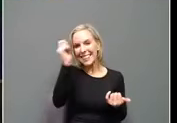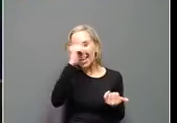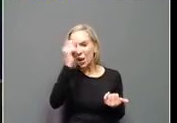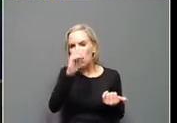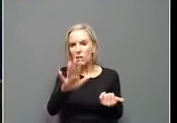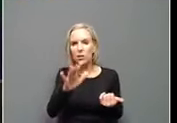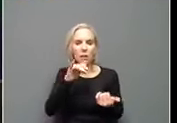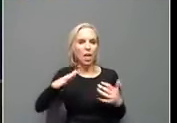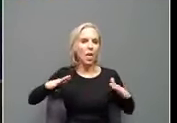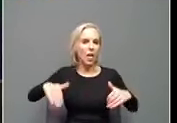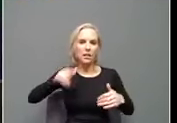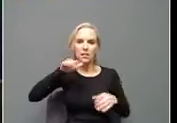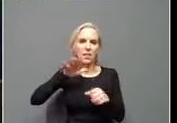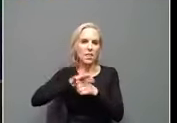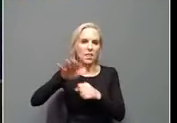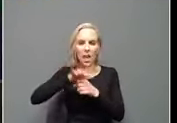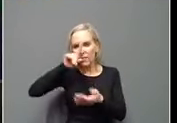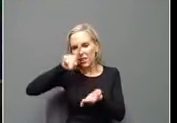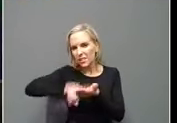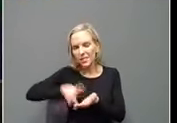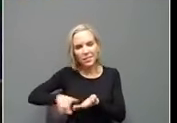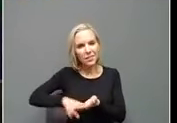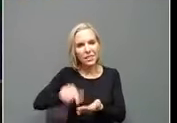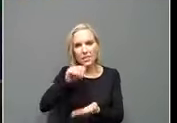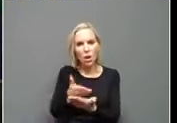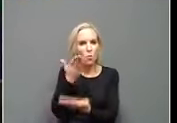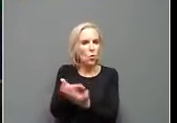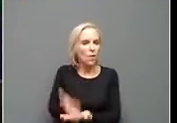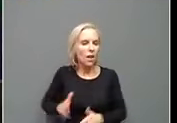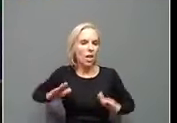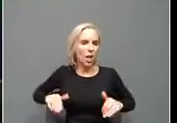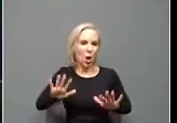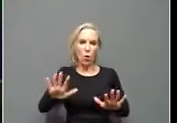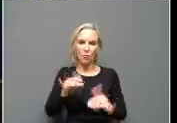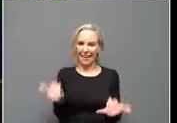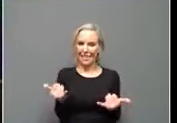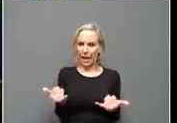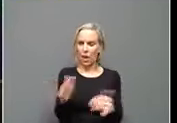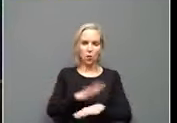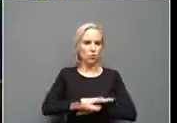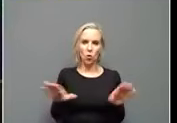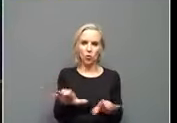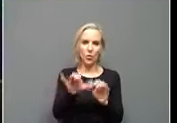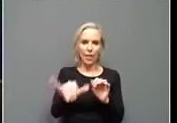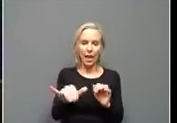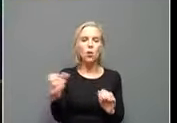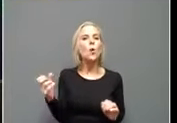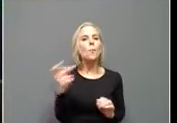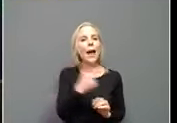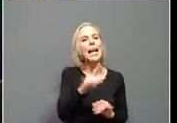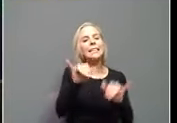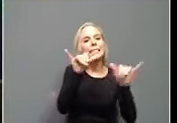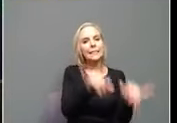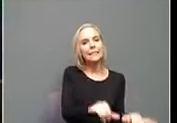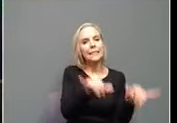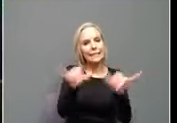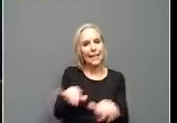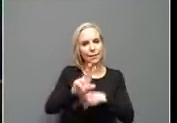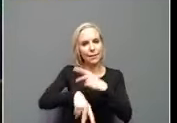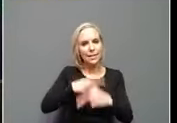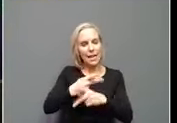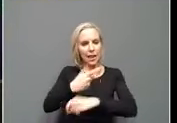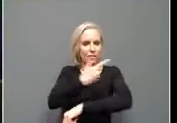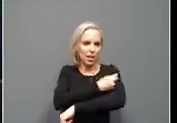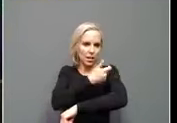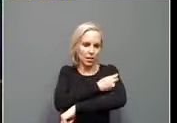studied and it's not been proven yet. And so for right now, I would recommend you do not do that. Go back and get the second dose of the same vaccine. And if the